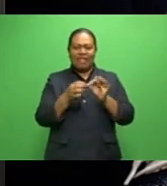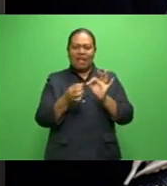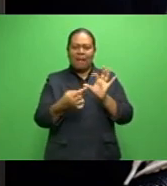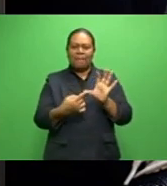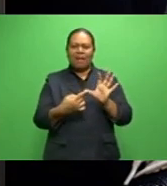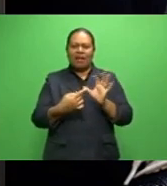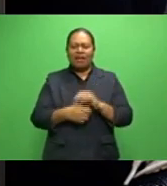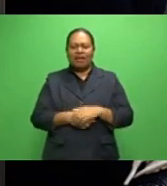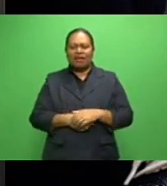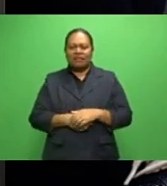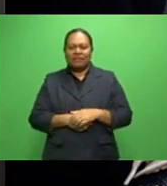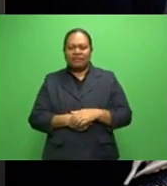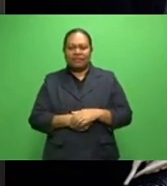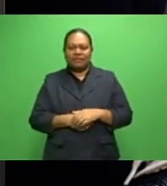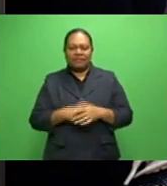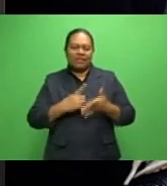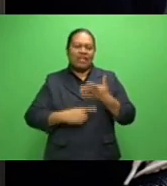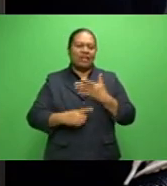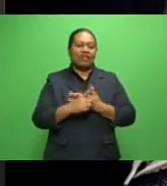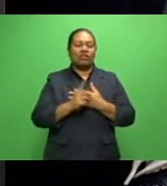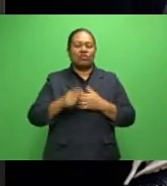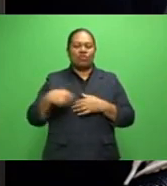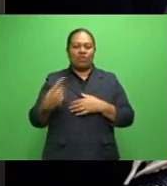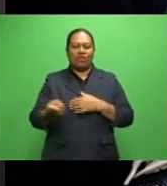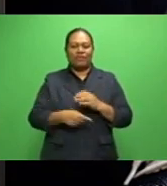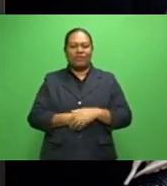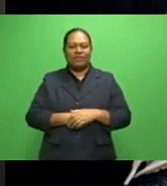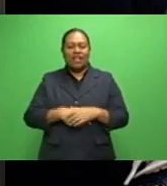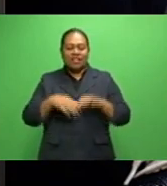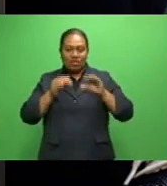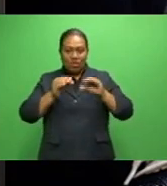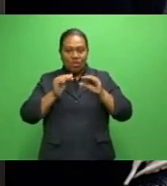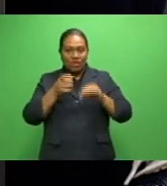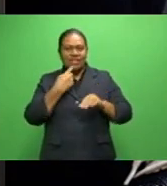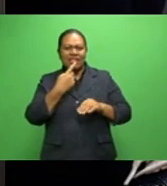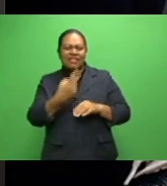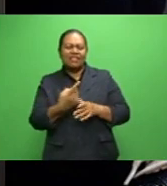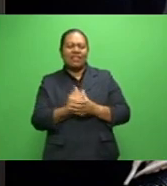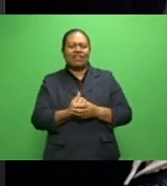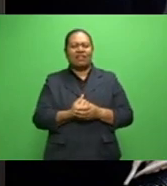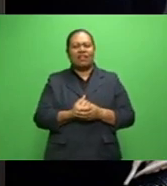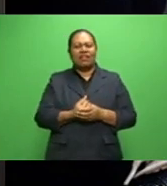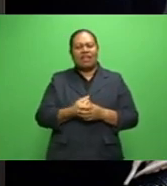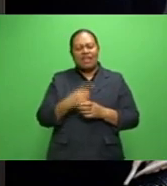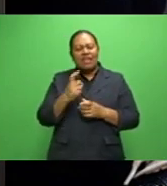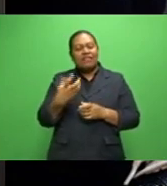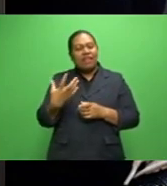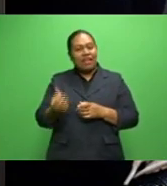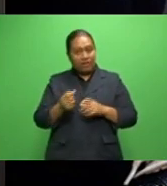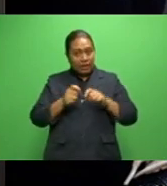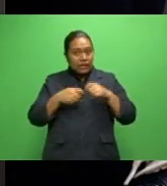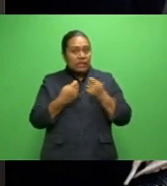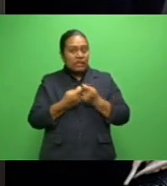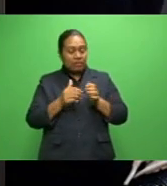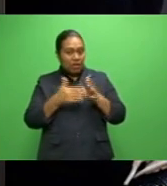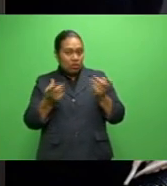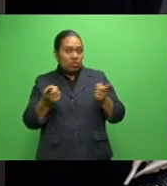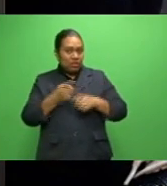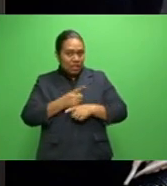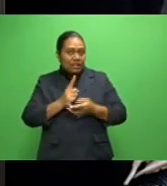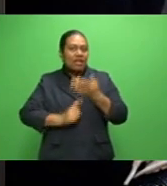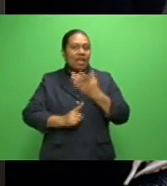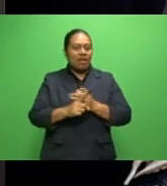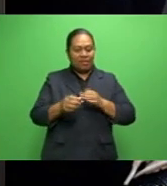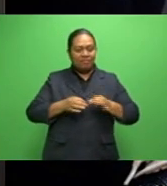against Priceline Pharmacy Bar tomorrow. Rewa coach Marika Rondu says if there's a team that can change the course of a